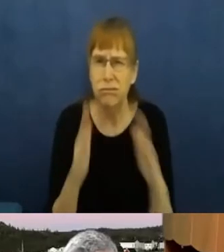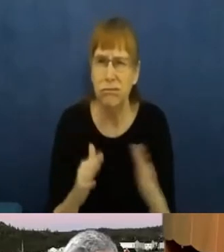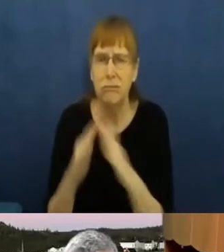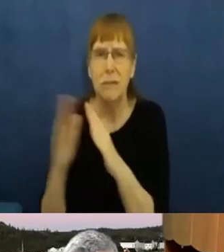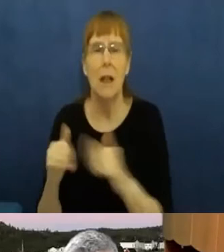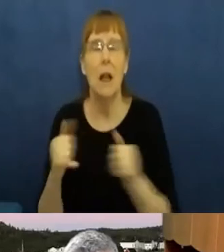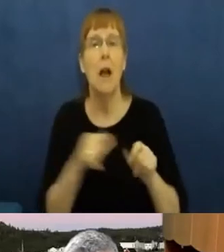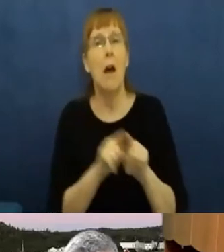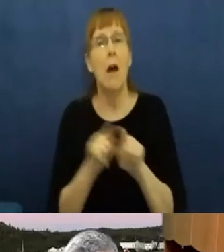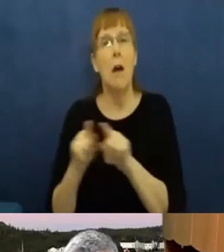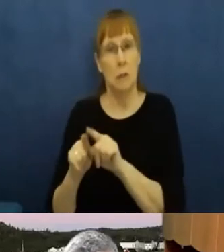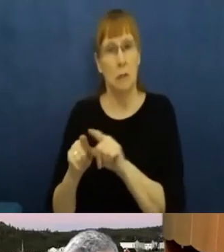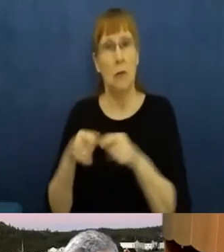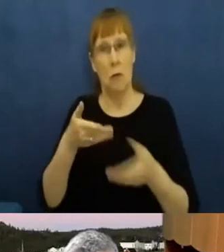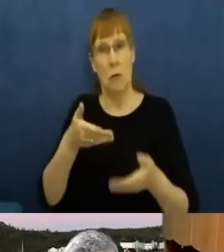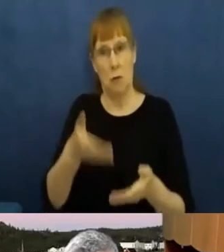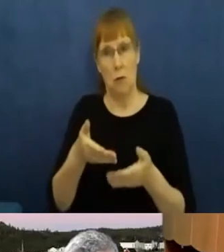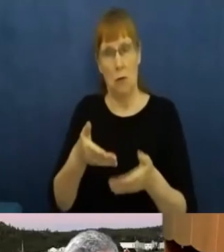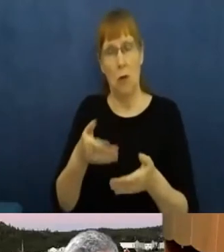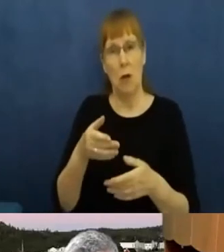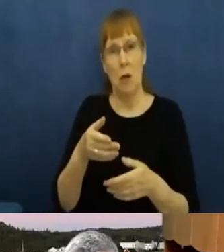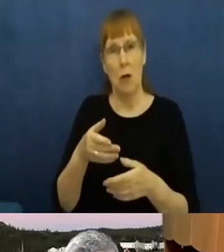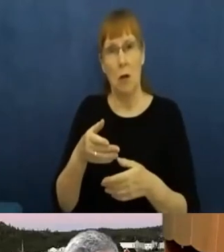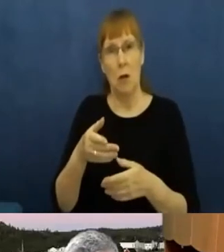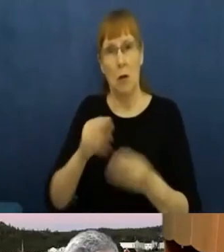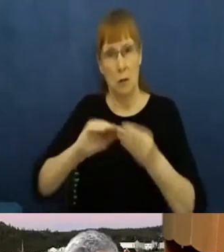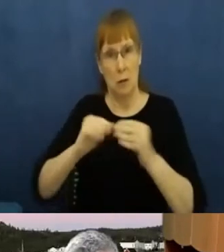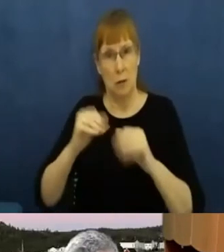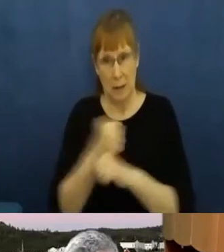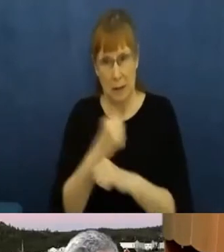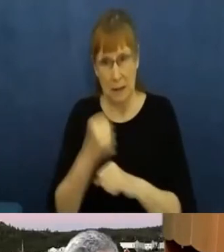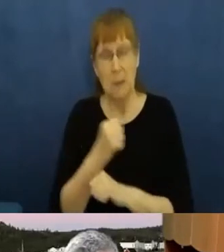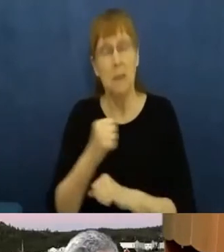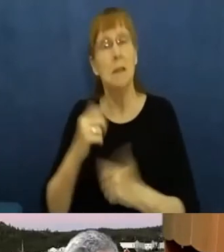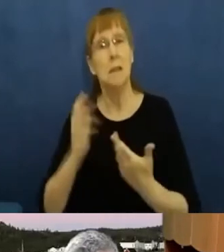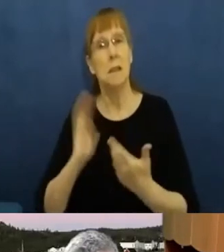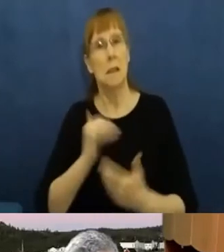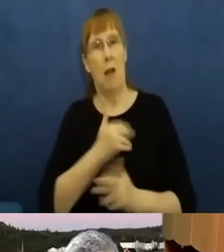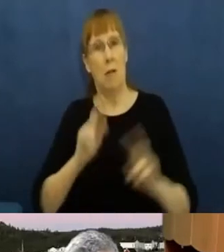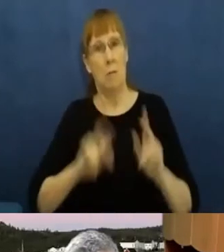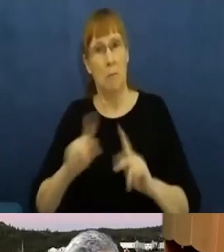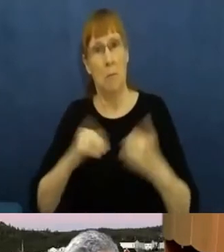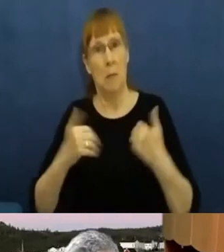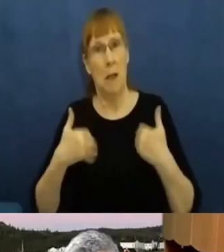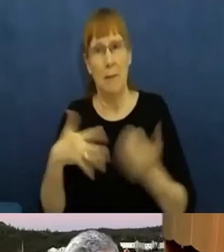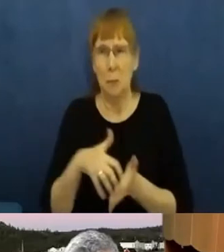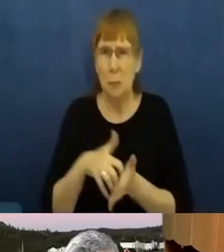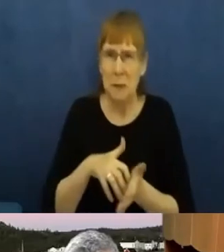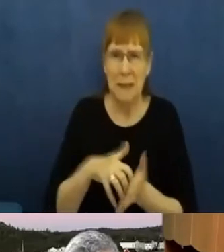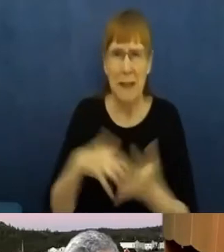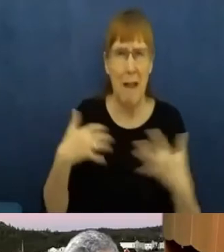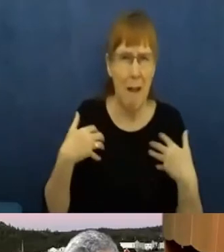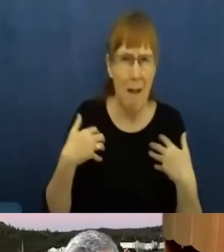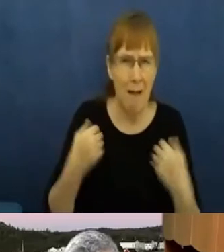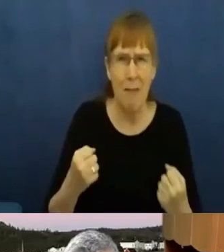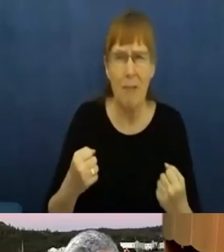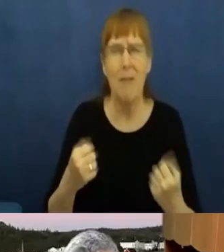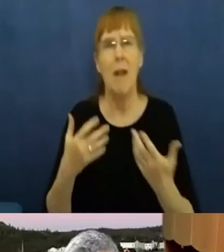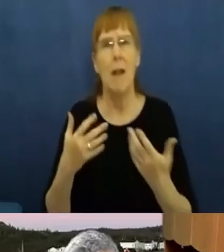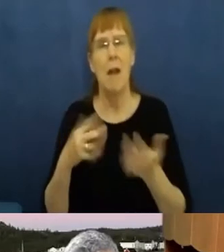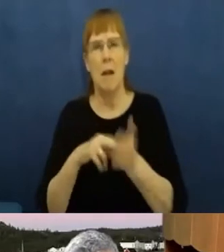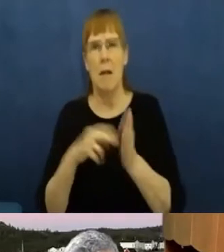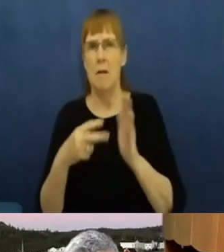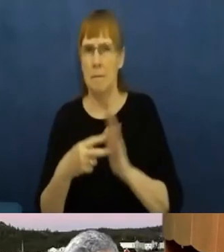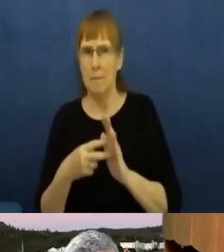-representation of our people with pre-existing conditions and poor health, means that First Nations, Métis and Inuit people